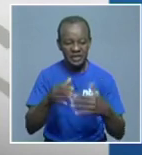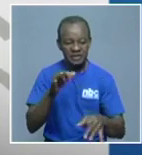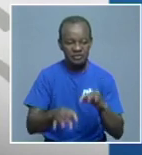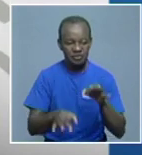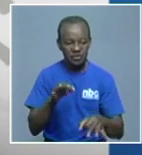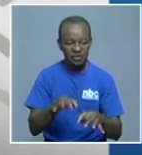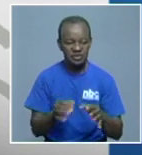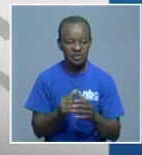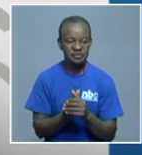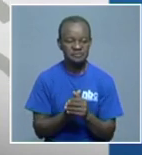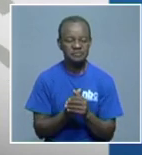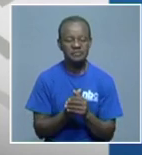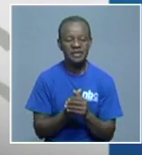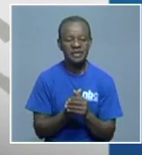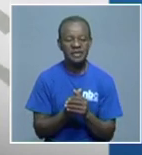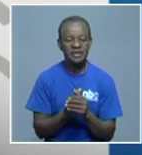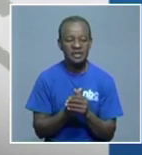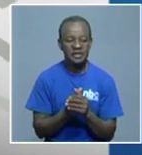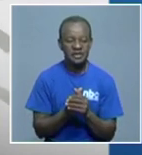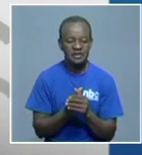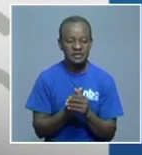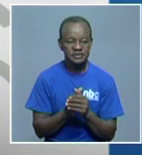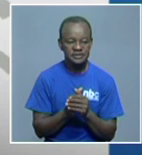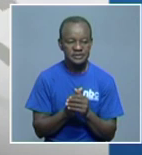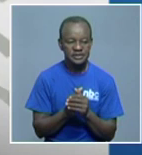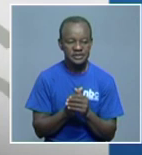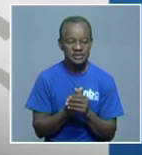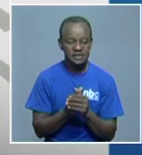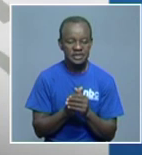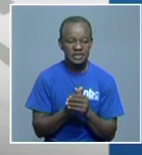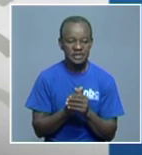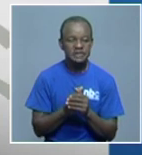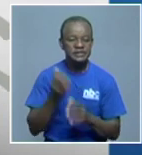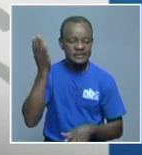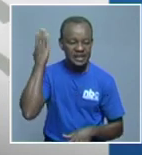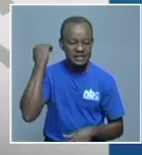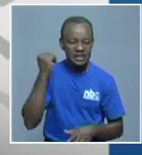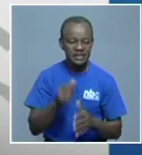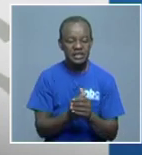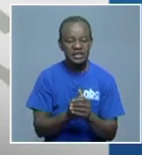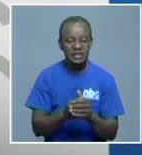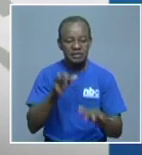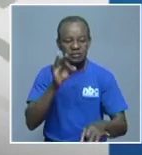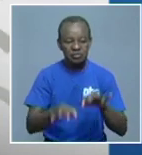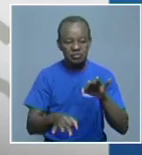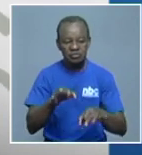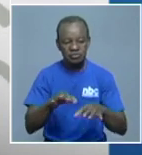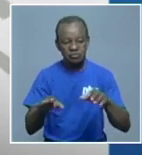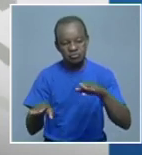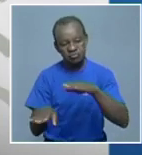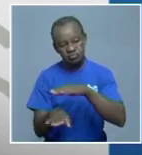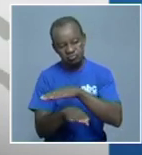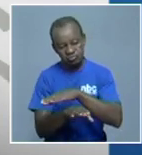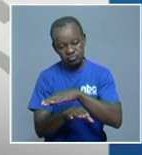court. That is, if a decision was taken in the magistrate court, then you have to appeal against